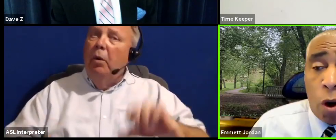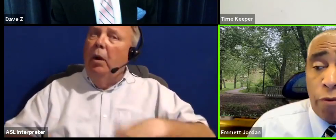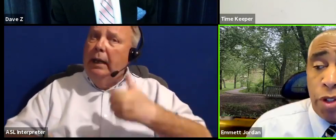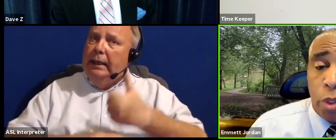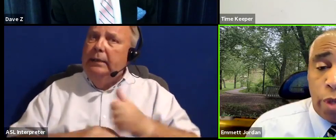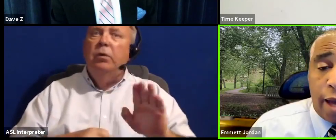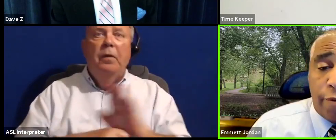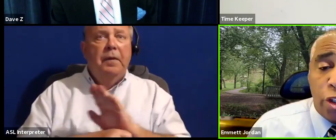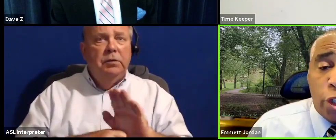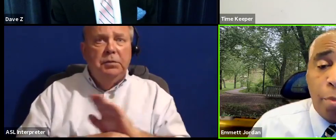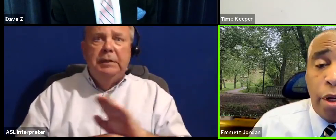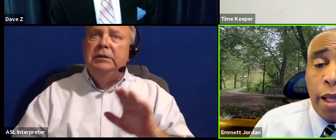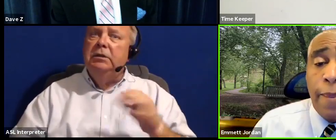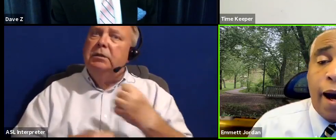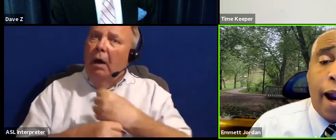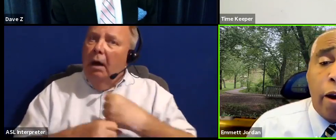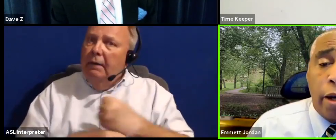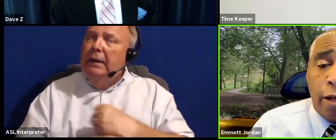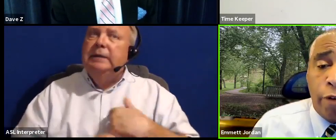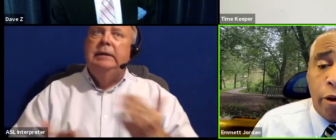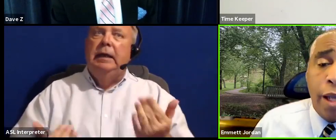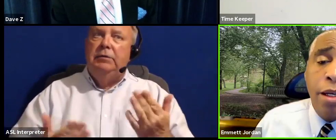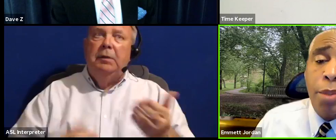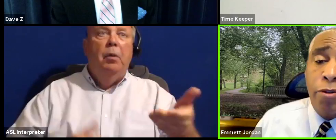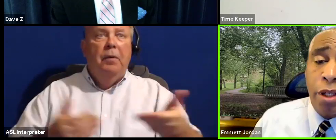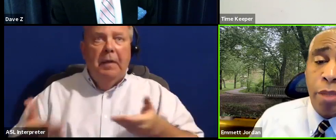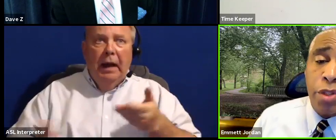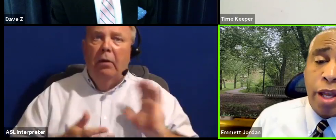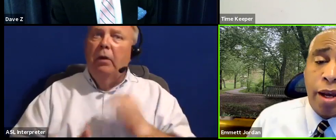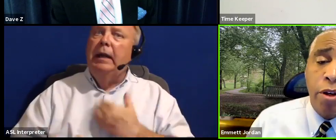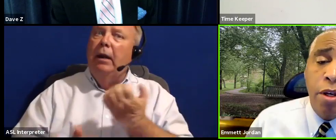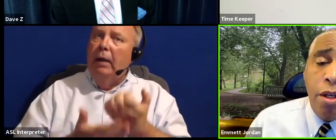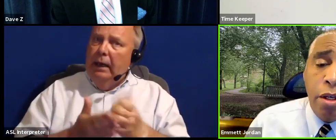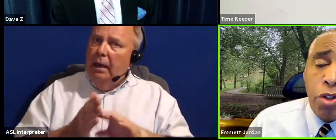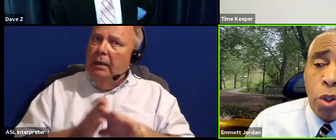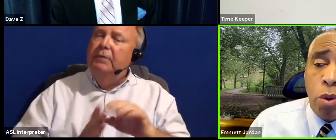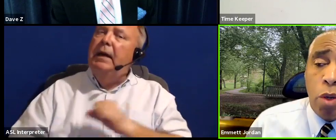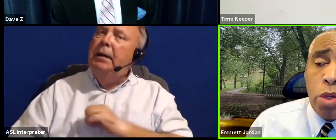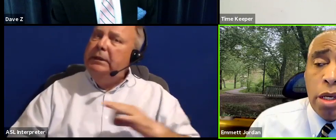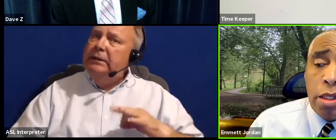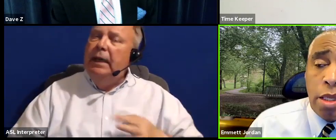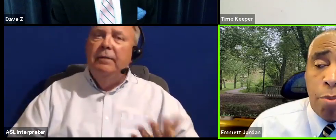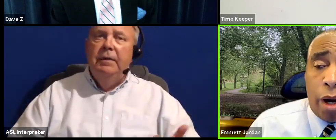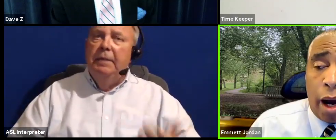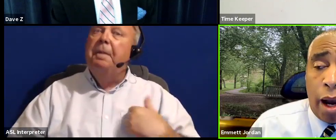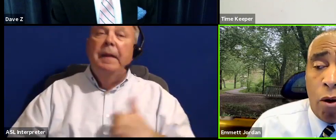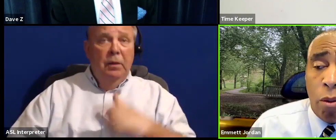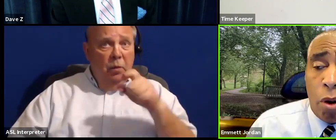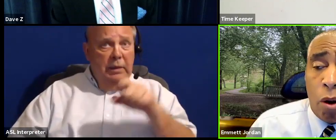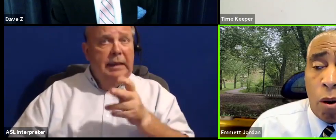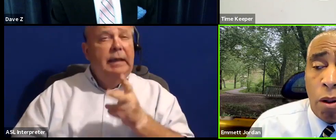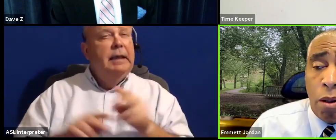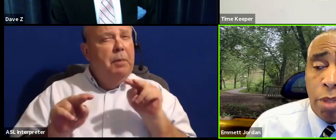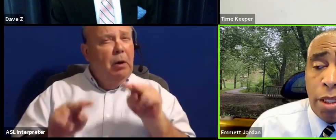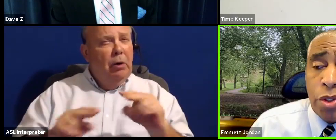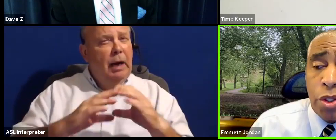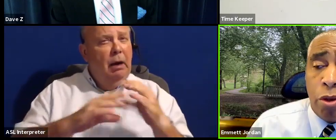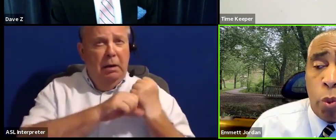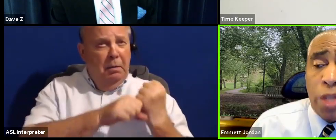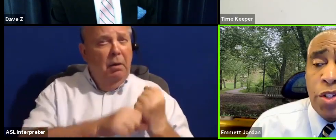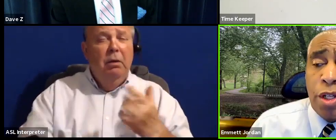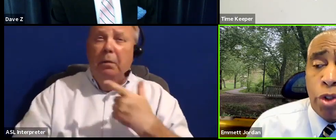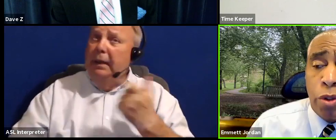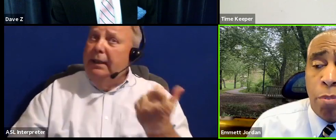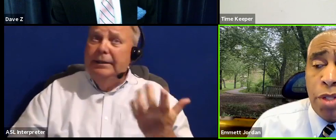business coffees that we have. I shepherded in the hiring of our economic development staff. So we need to keep our eye on the ball because,